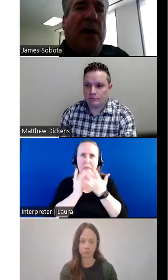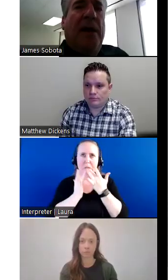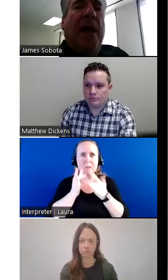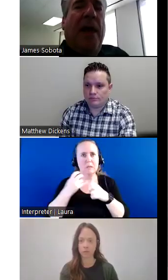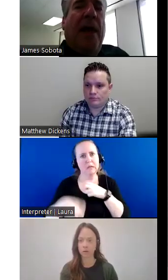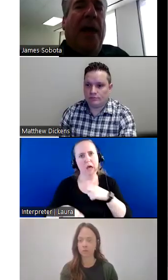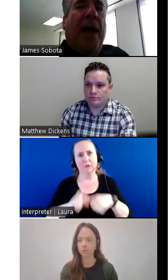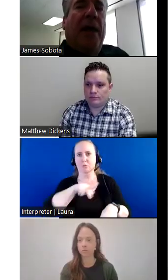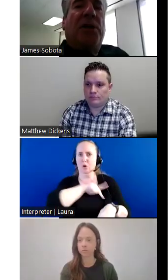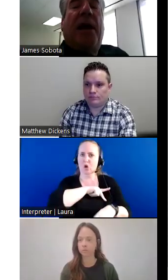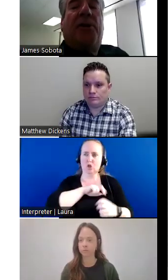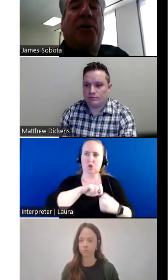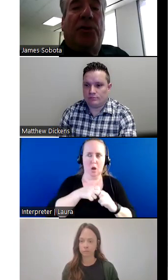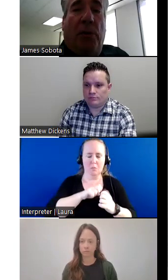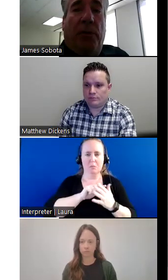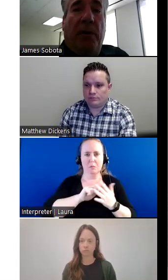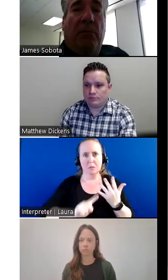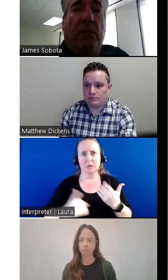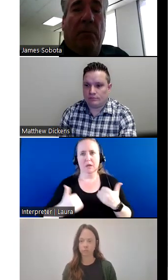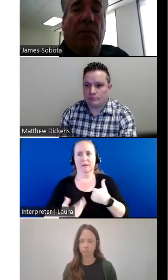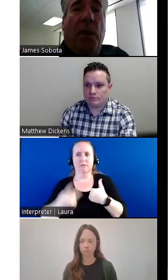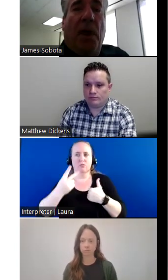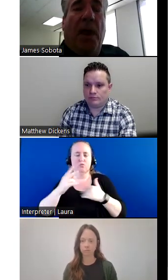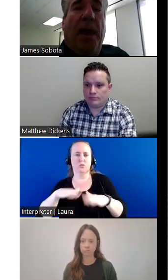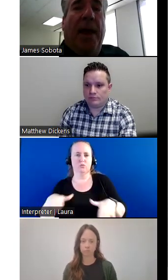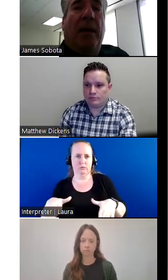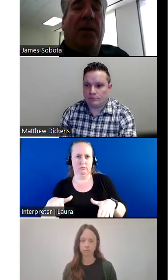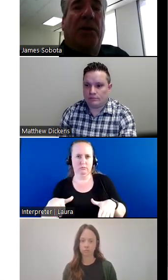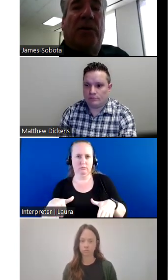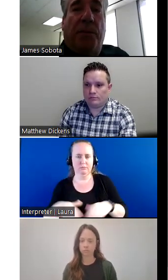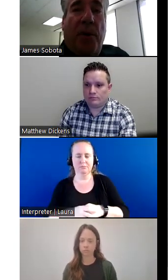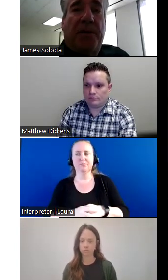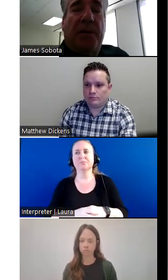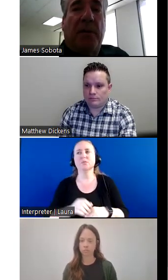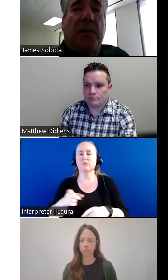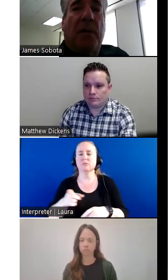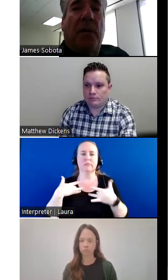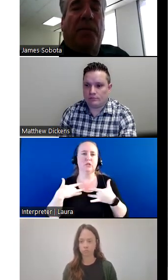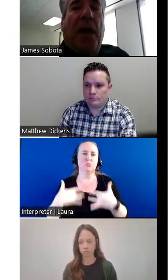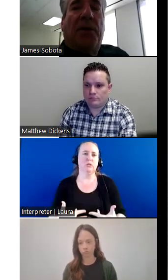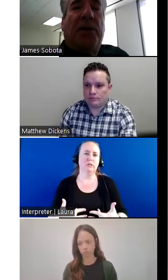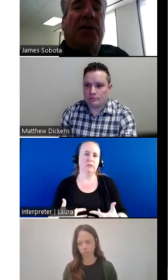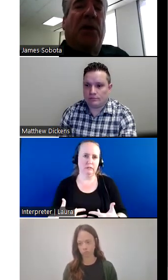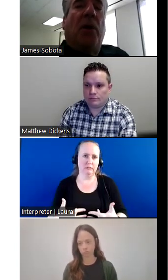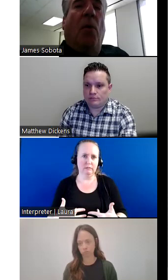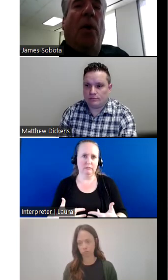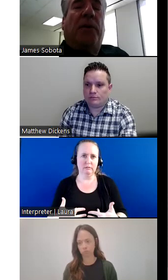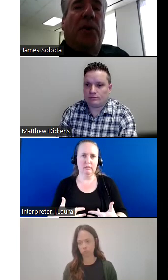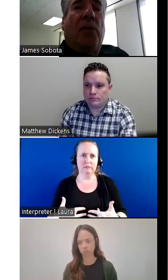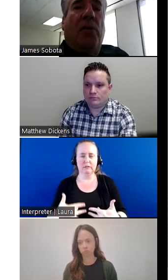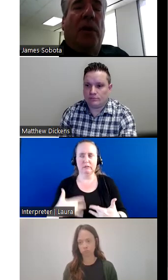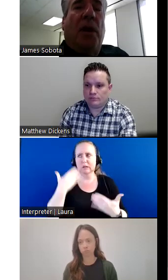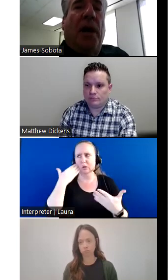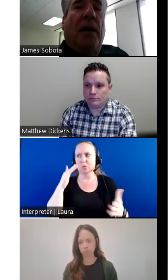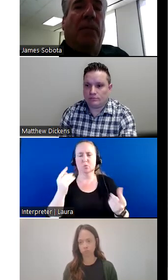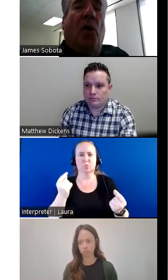personally, and she had two children and she was depressed and she just didn't know what